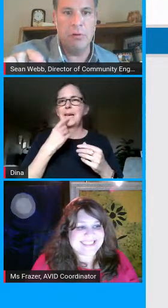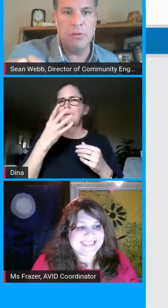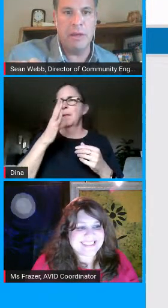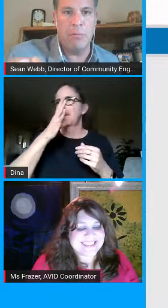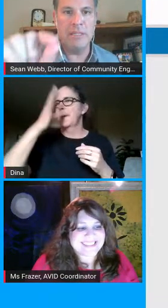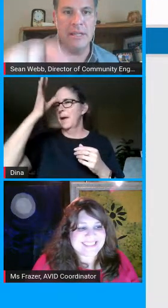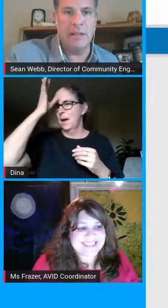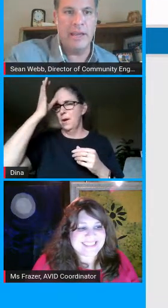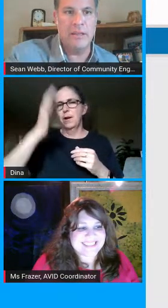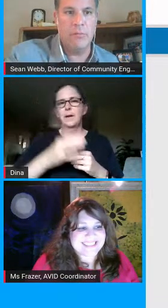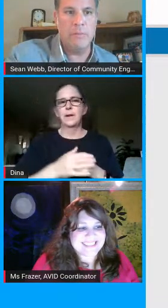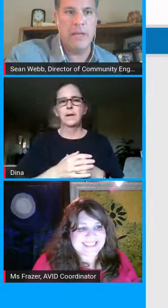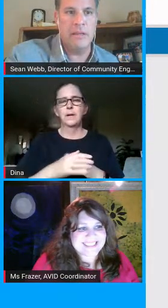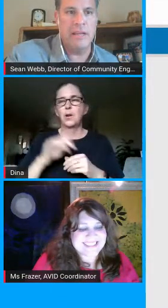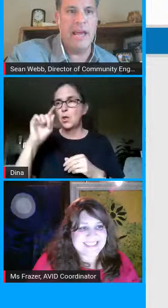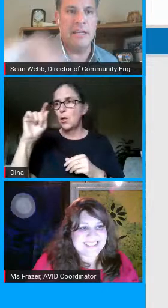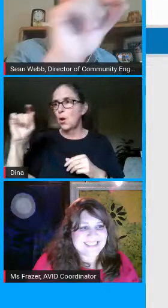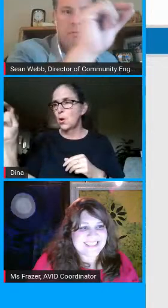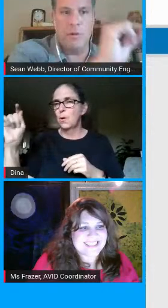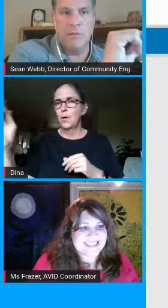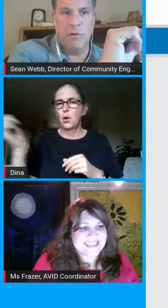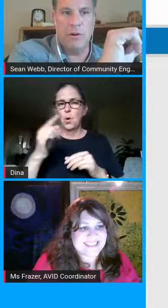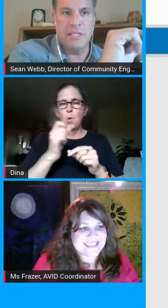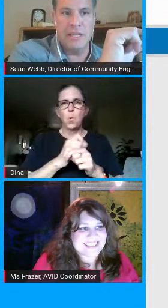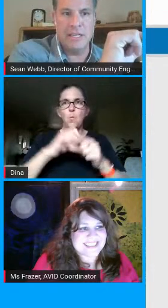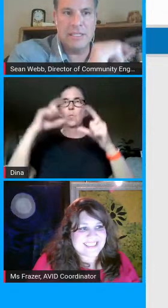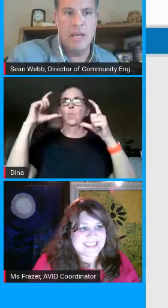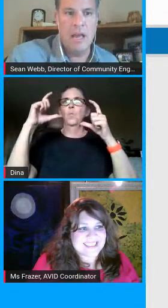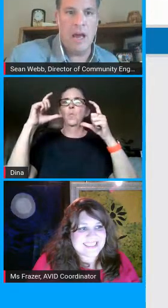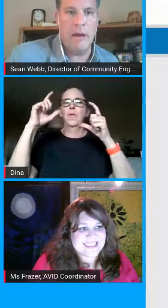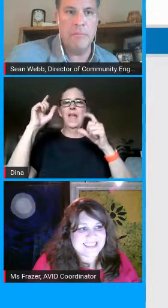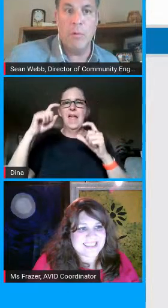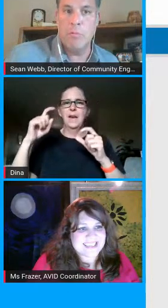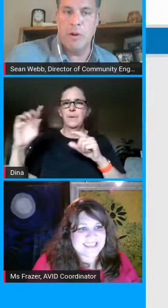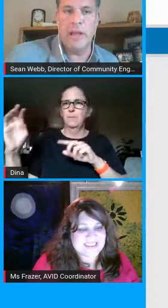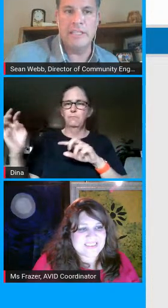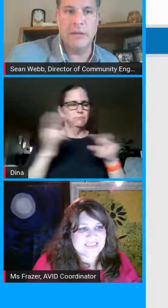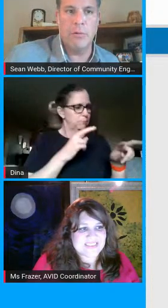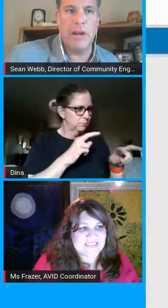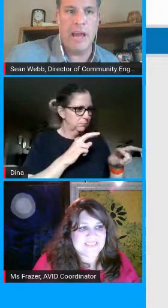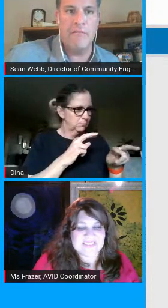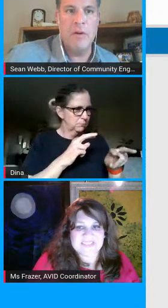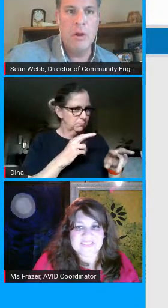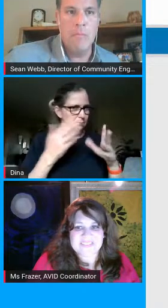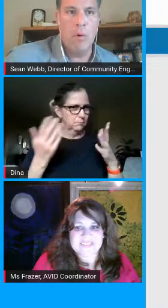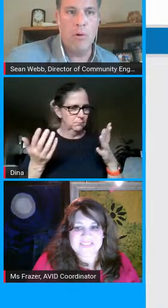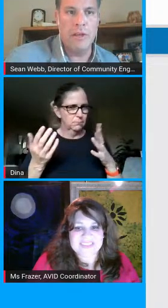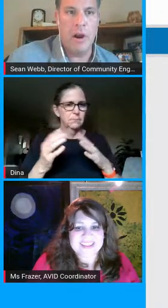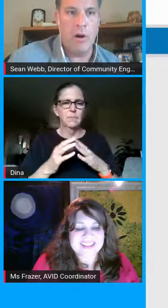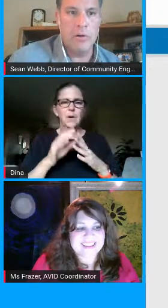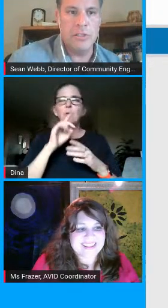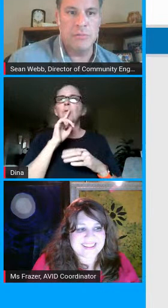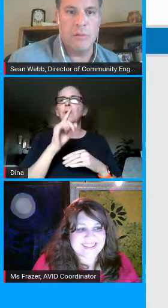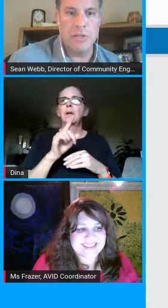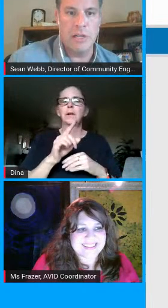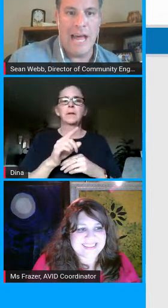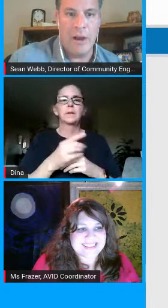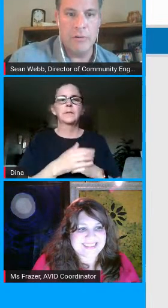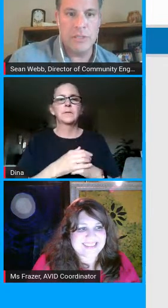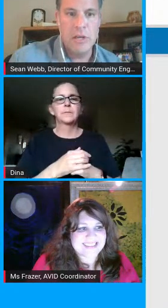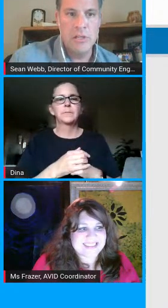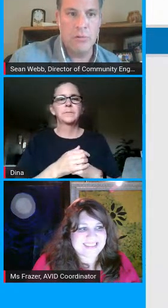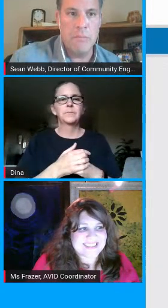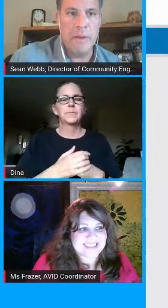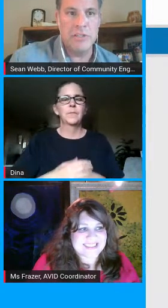that for those of you that went to the link on the website and then had to be re-diverted to this um we realized that we were going to have more than our subscription